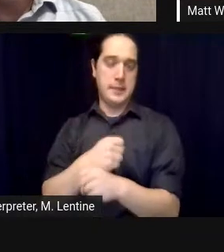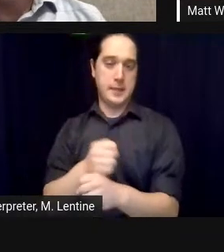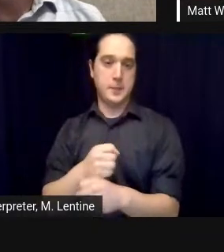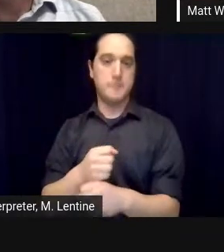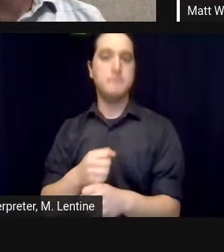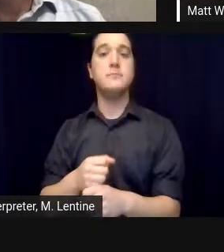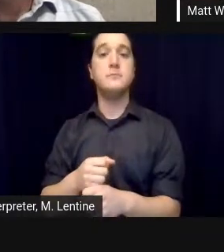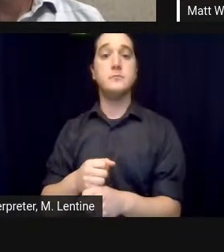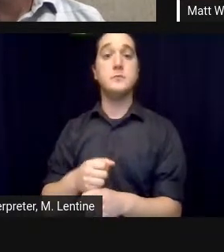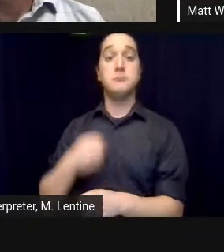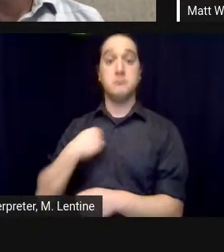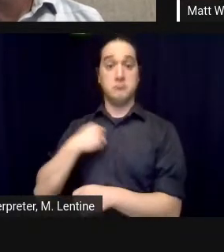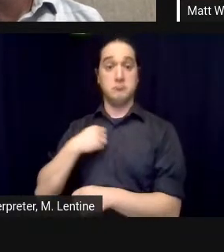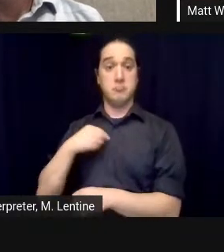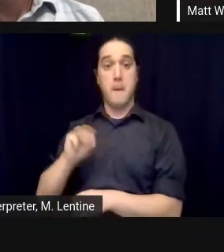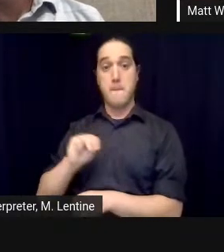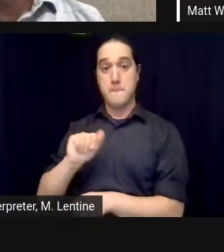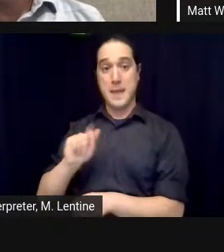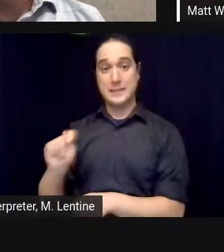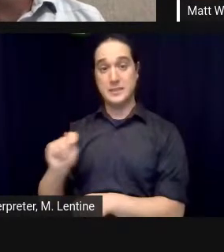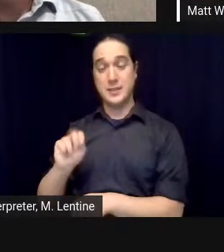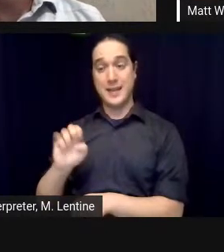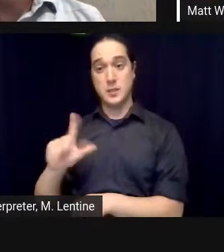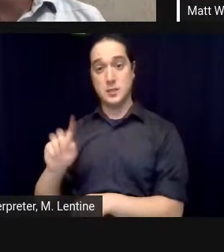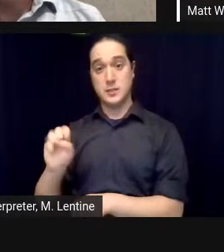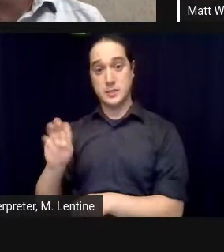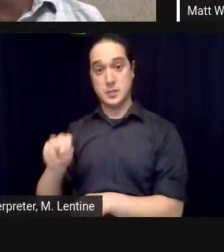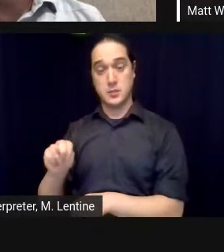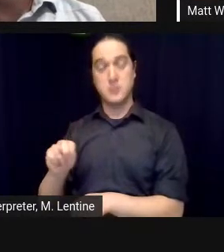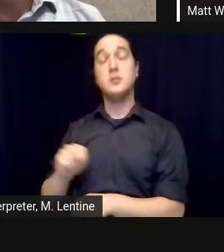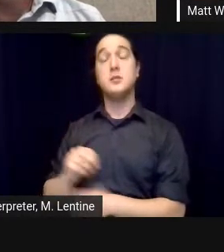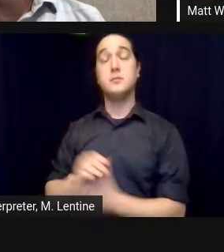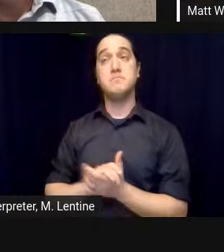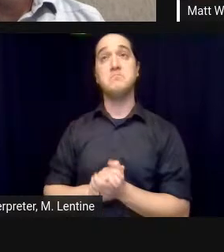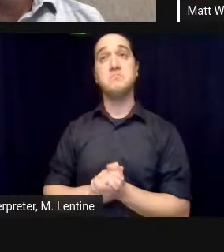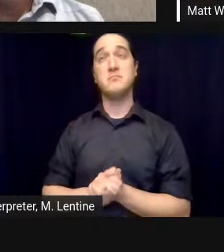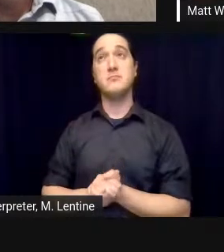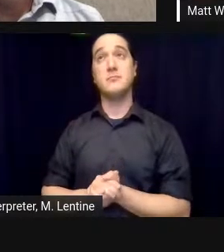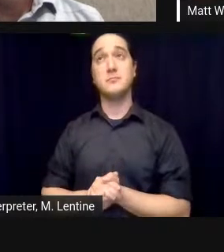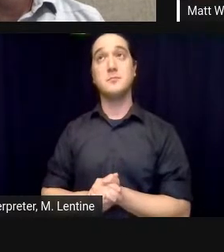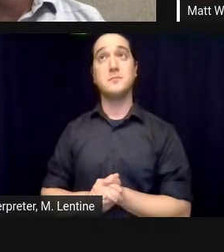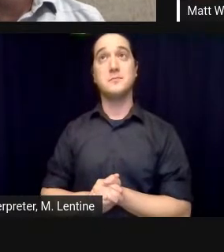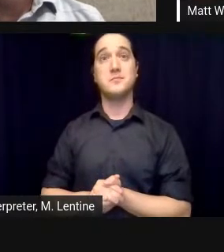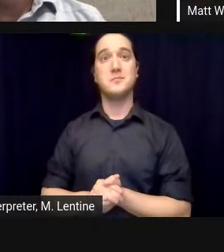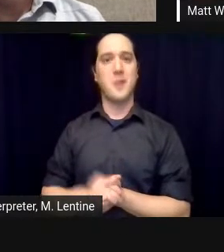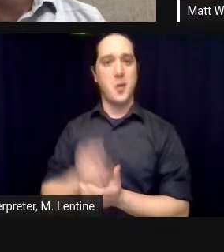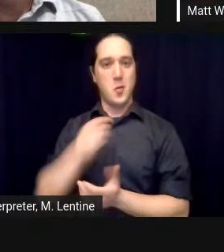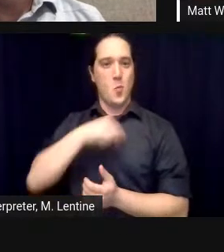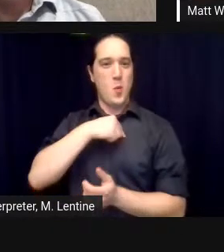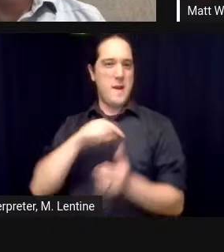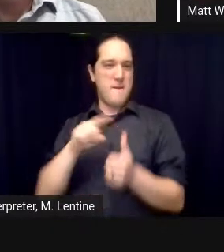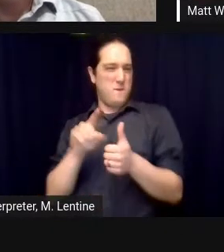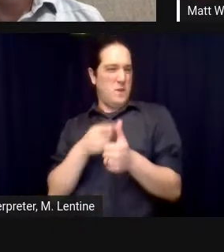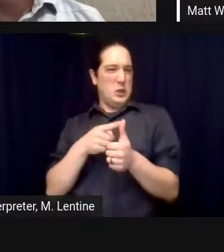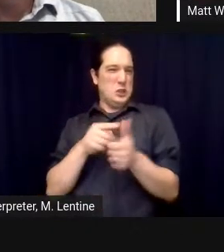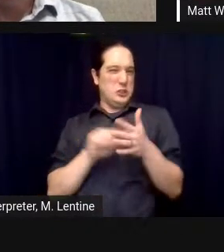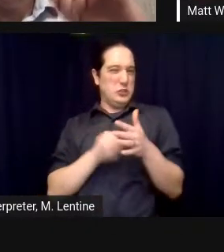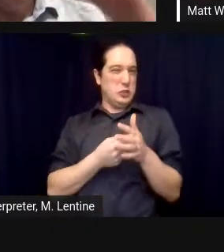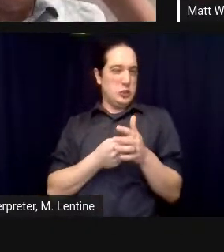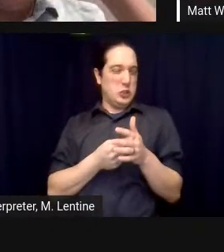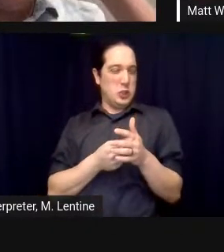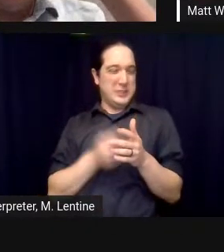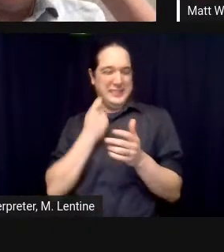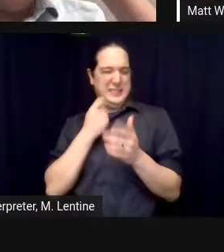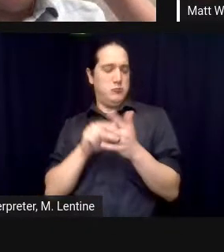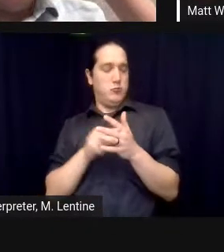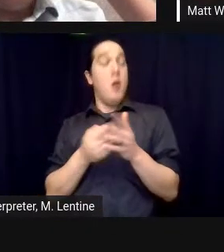i'm i'm now reminded when we were launching and having preliminary meetings with scientists and engineers to say is